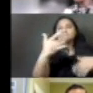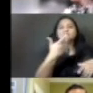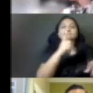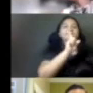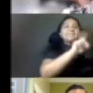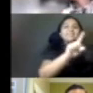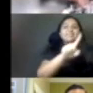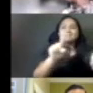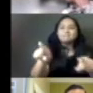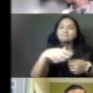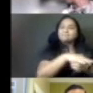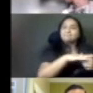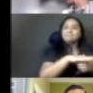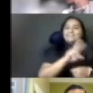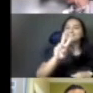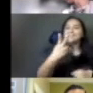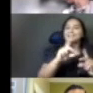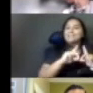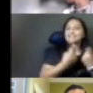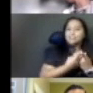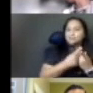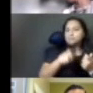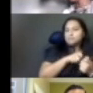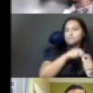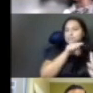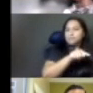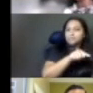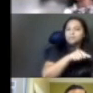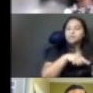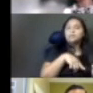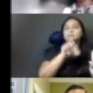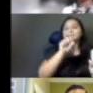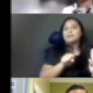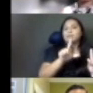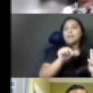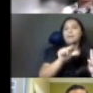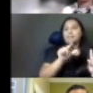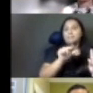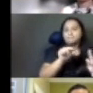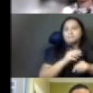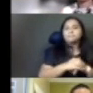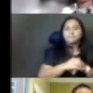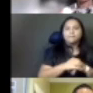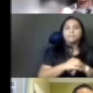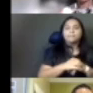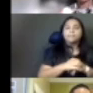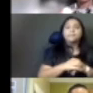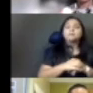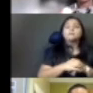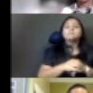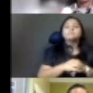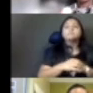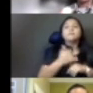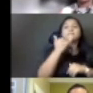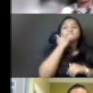which is particularly focusing in South Los Angeles. And then as for phone banking and texting, we welcome volunteers